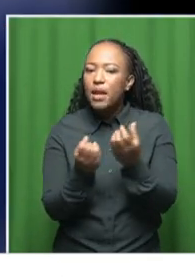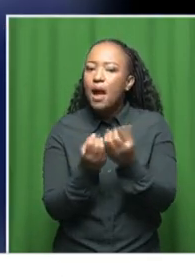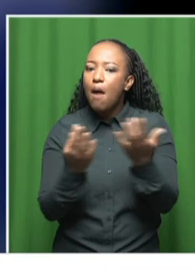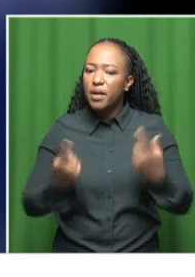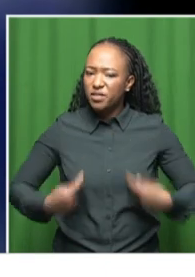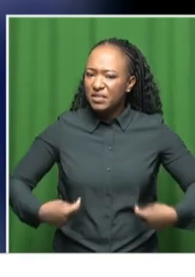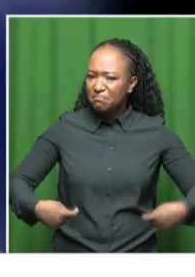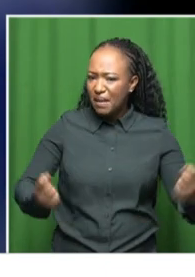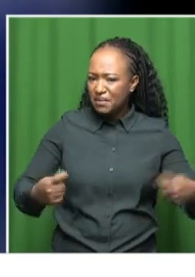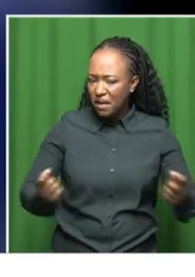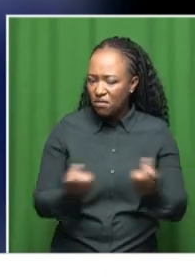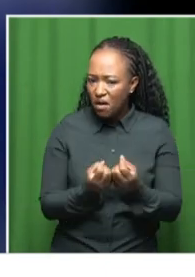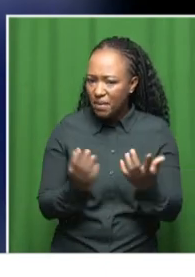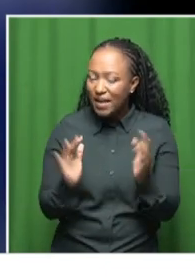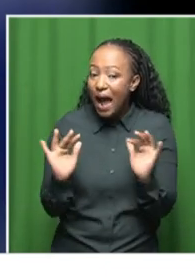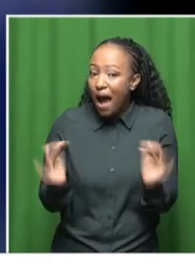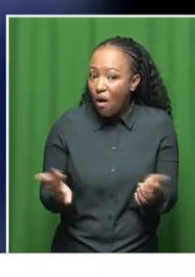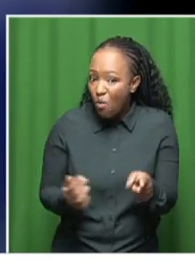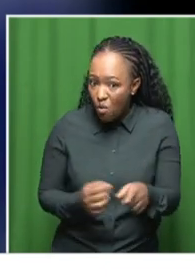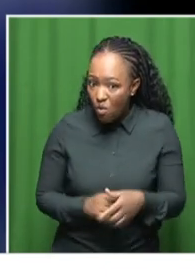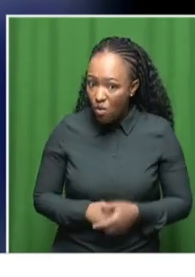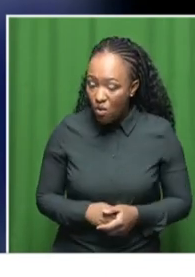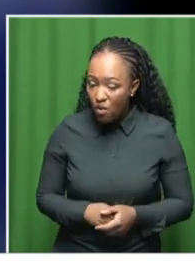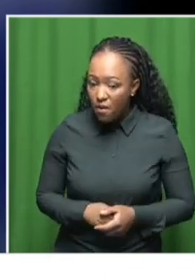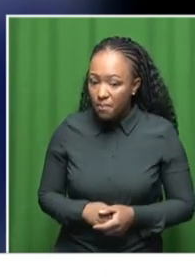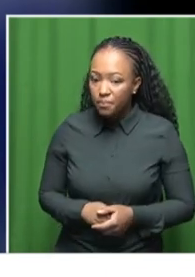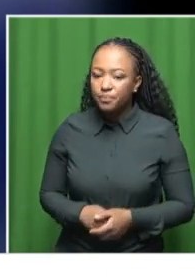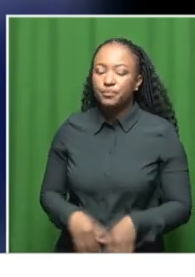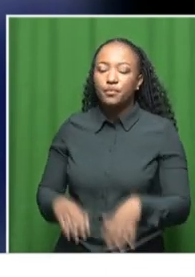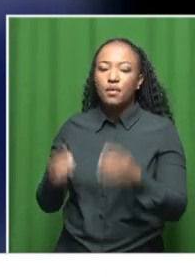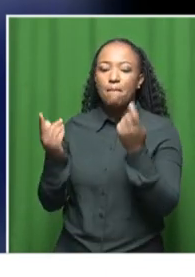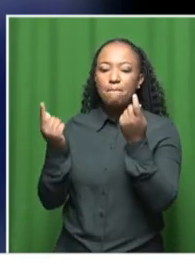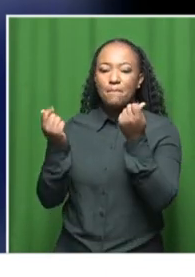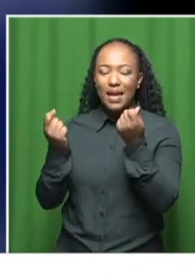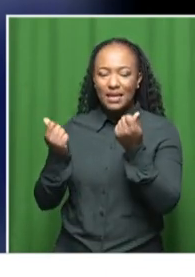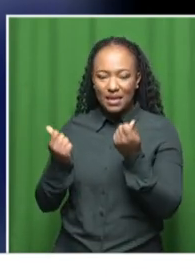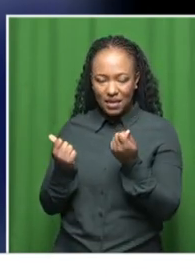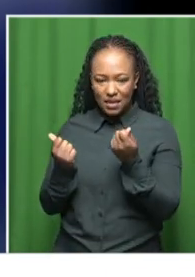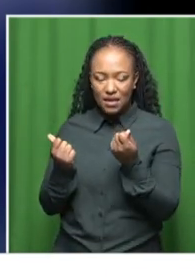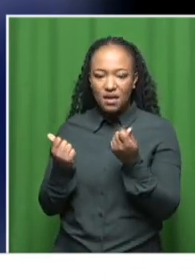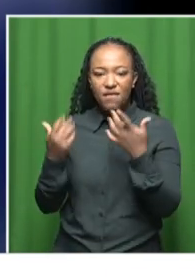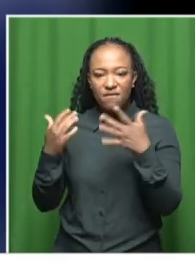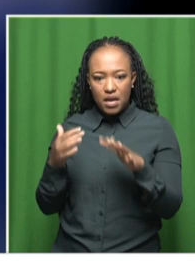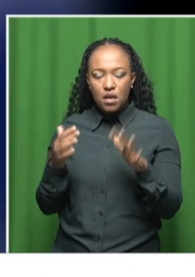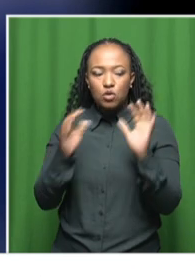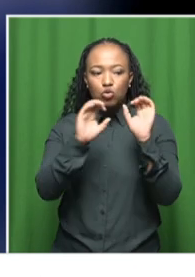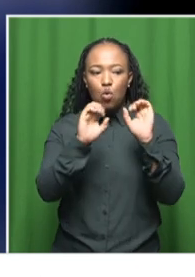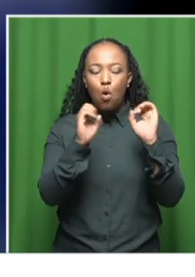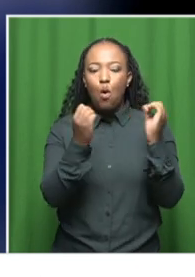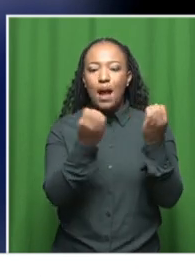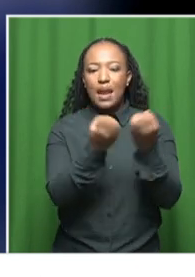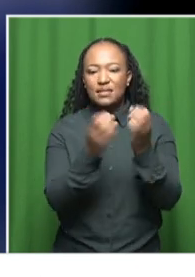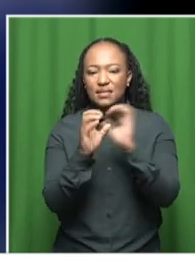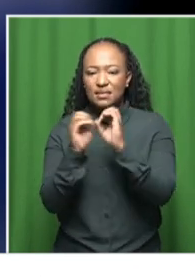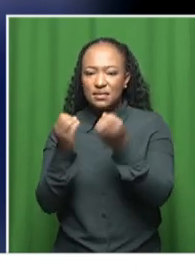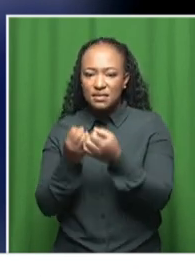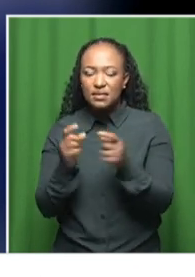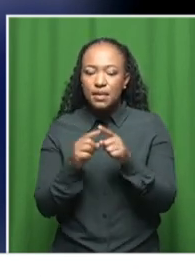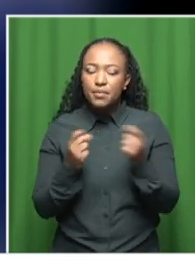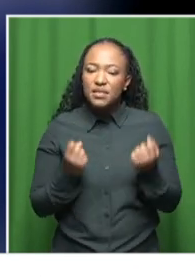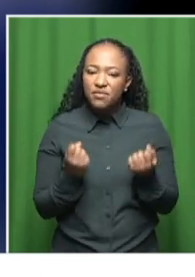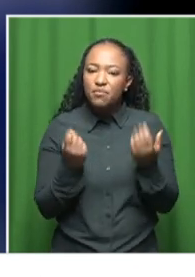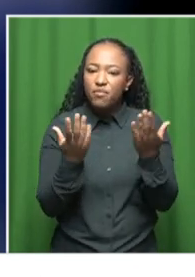The money was distributed to certain organizations and service providers. However,